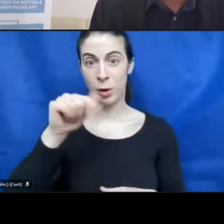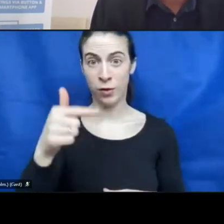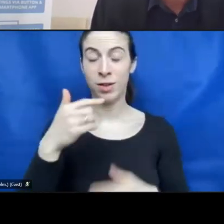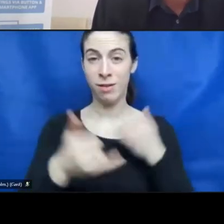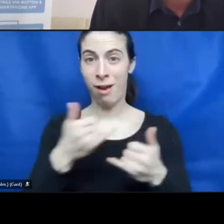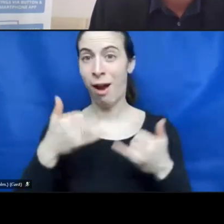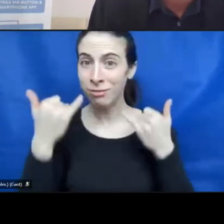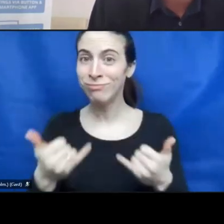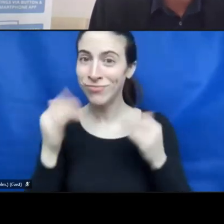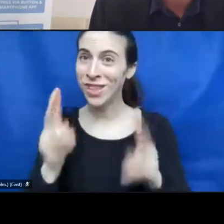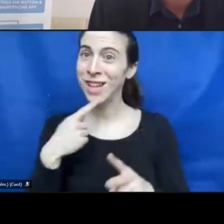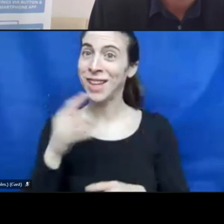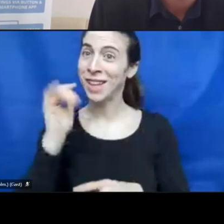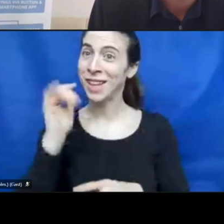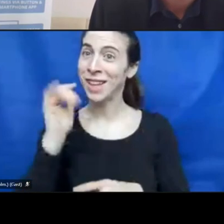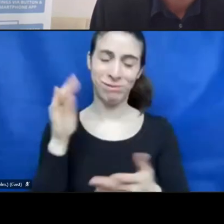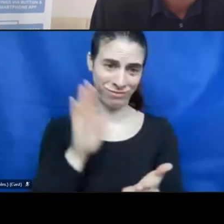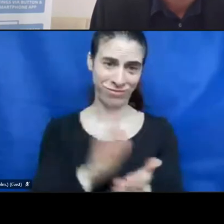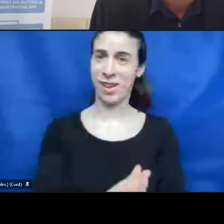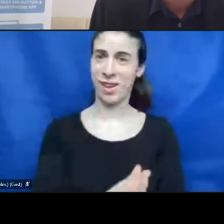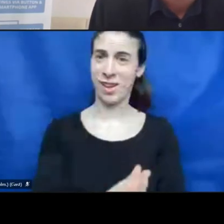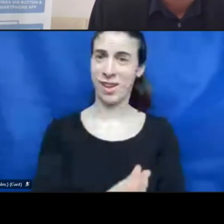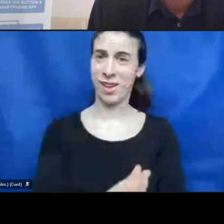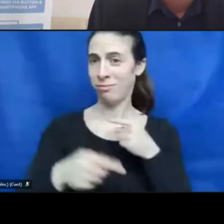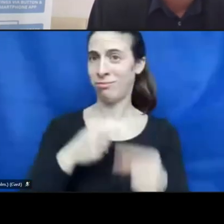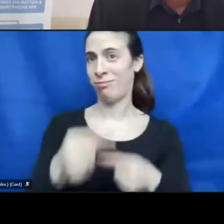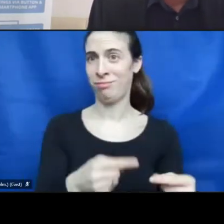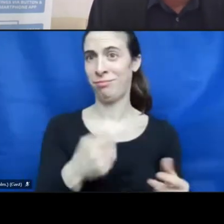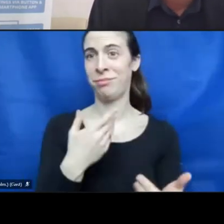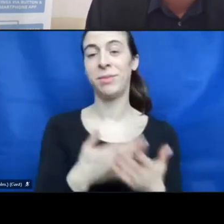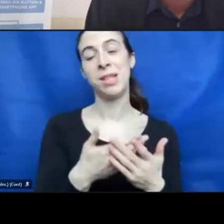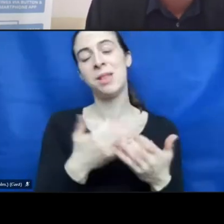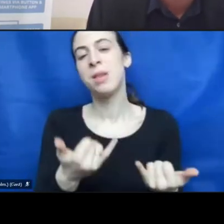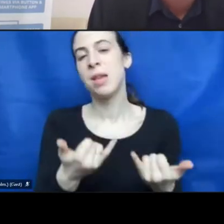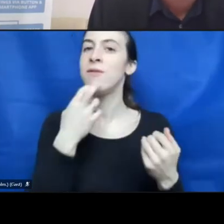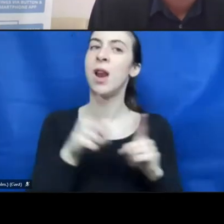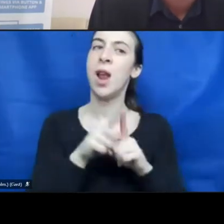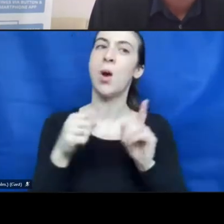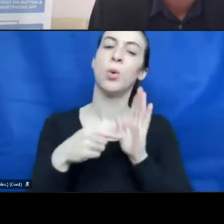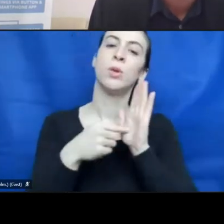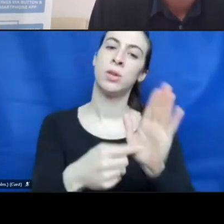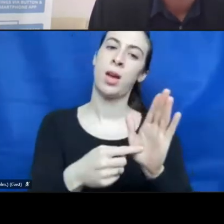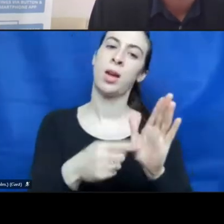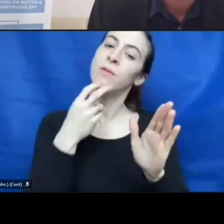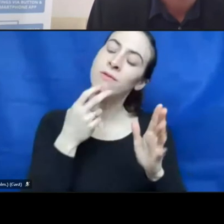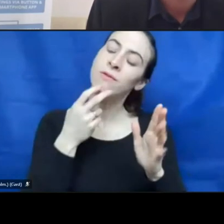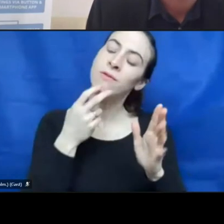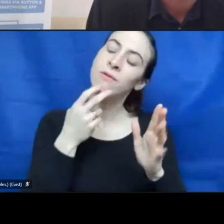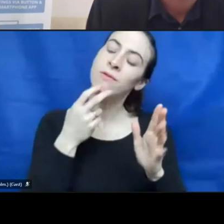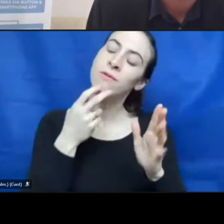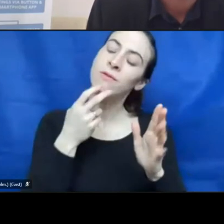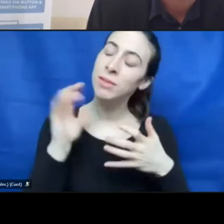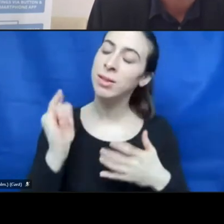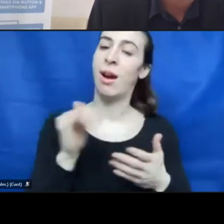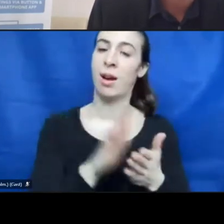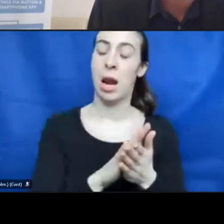It works. And this is also a thing I want to show you and I want to tell you. Now, our